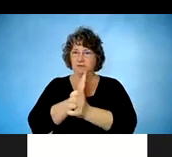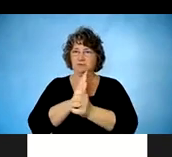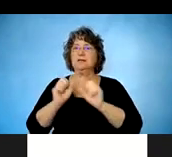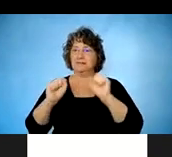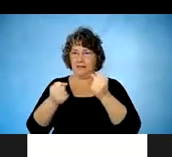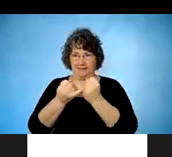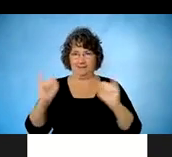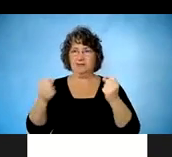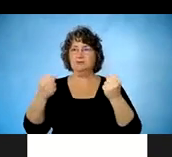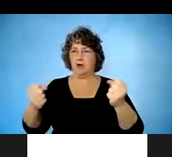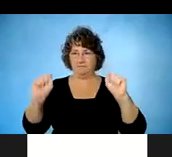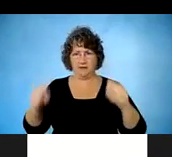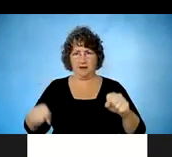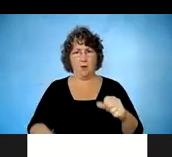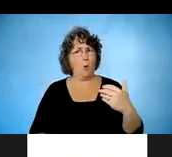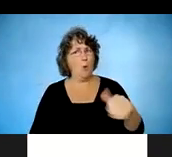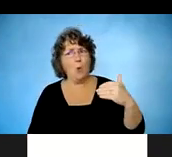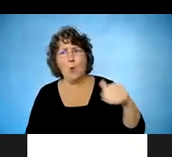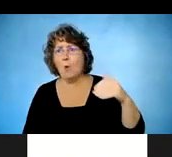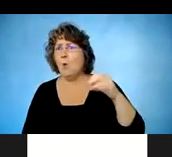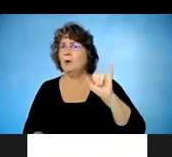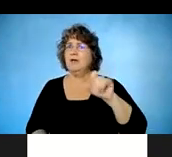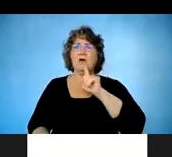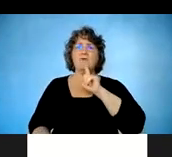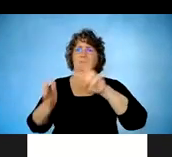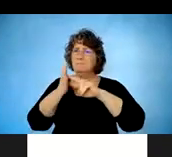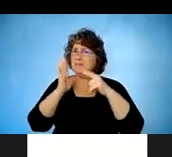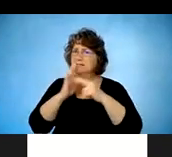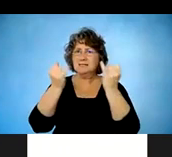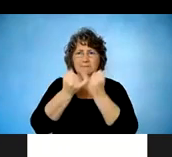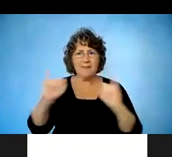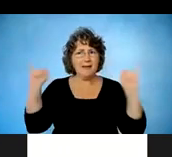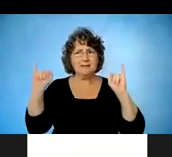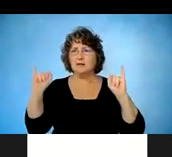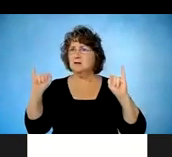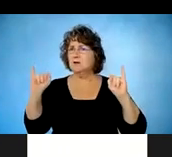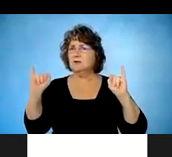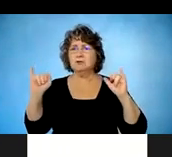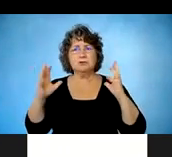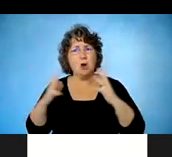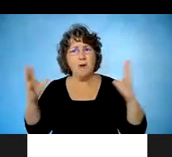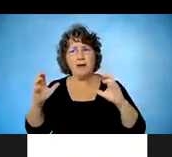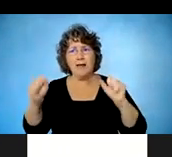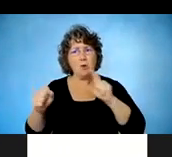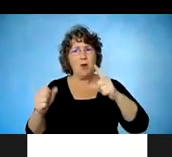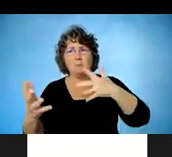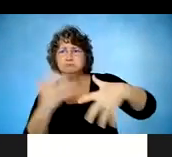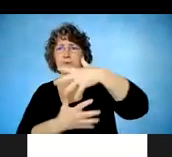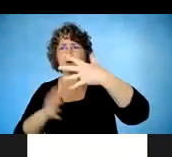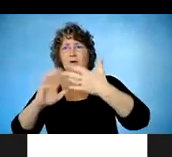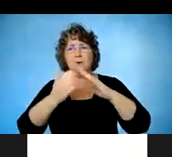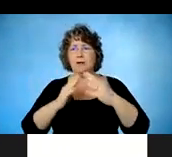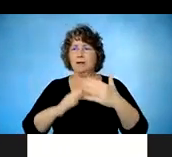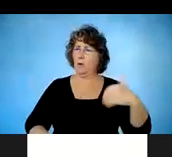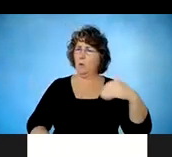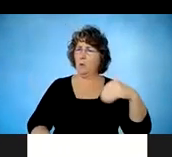And again, that just means a world for somebody to be able to get back out into the community. And again, I want to just kind of highlight